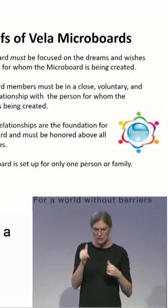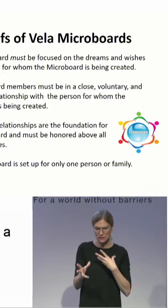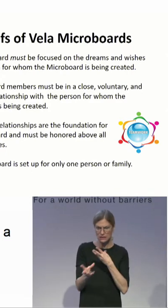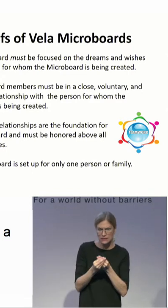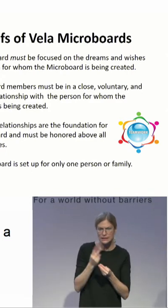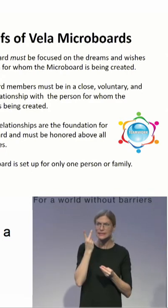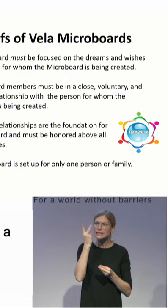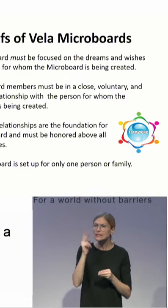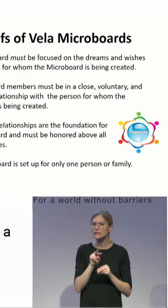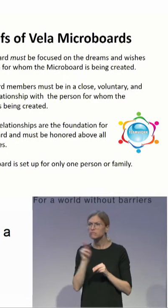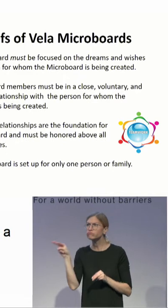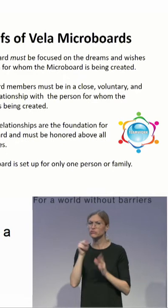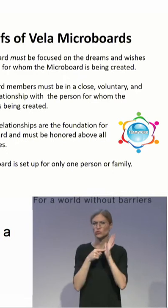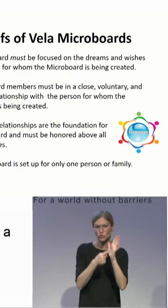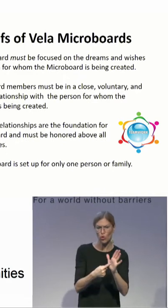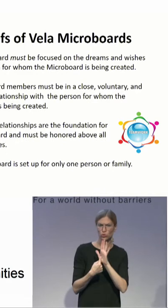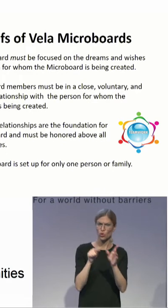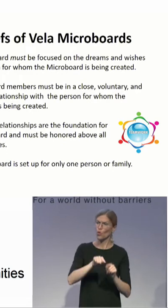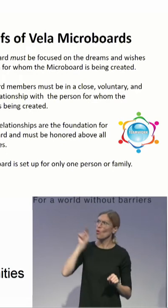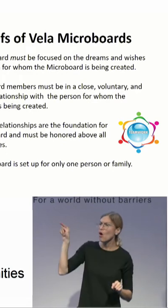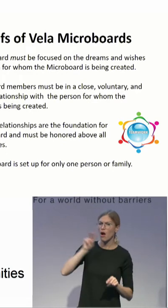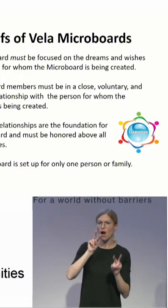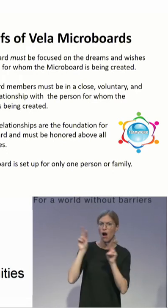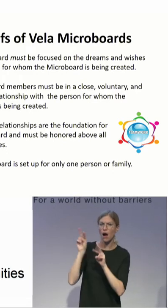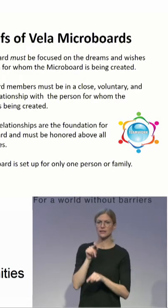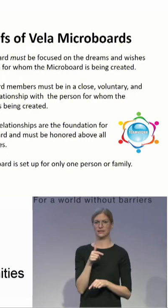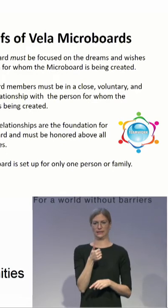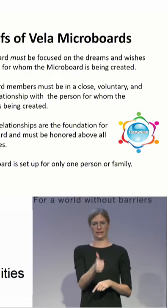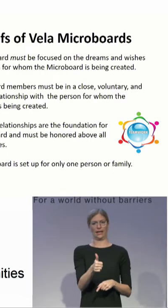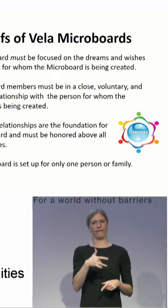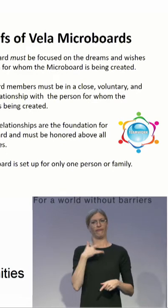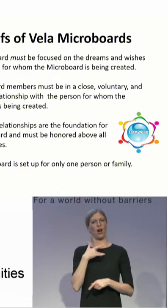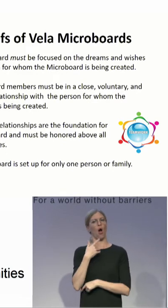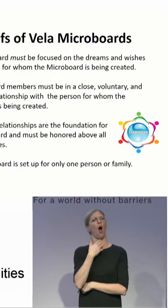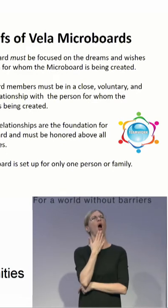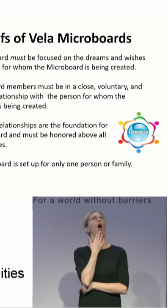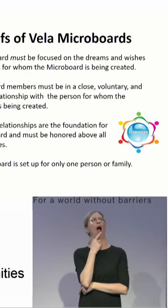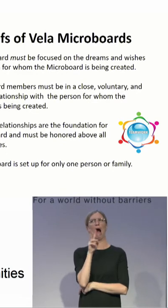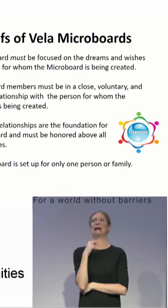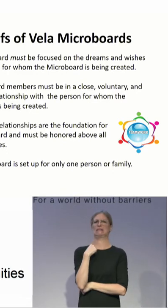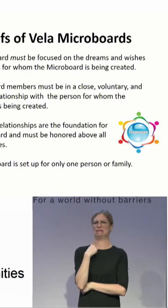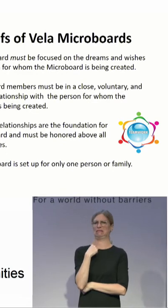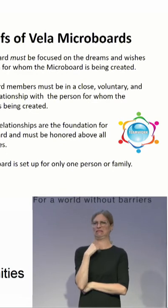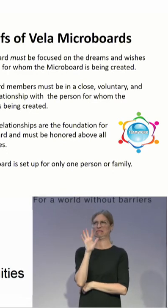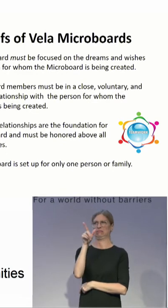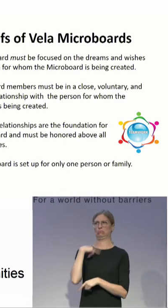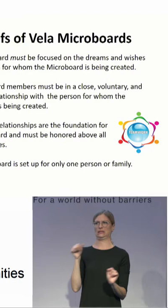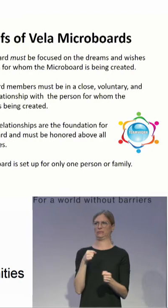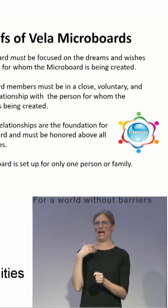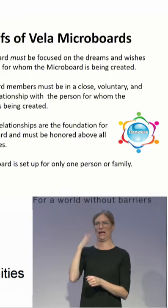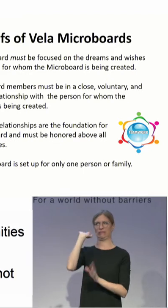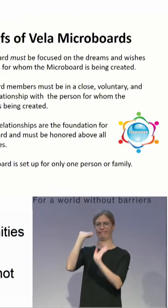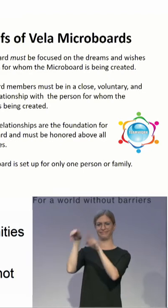And sure enough, as soon as she realized that community was on a hill, she decided not to live there. She chose a place that was flat, which made sense.